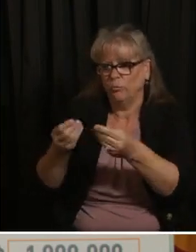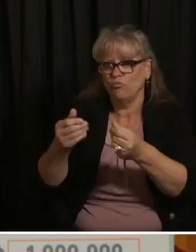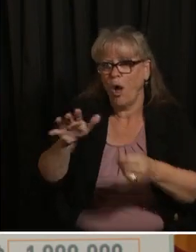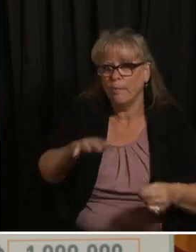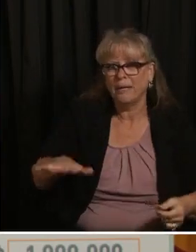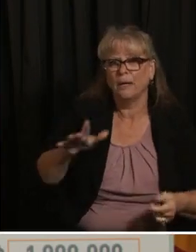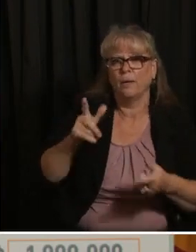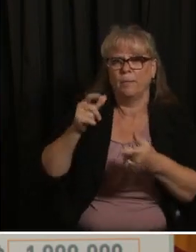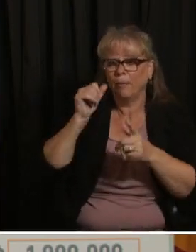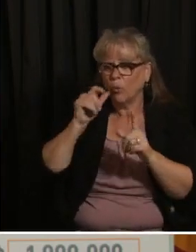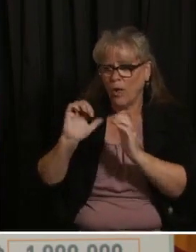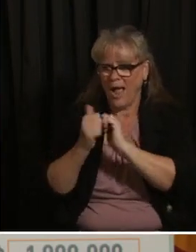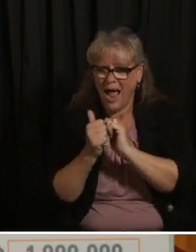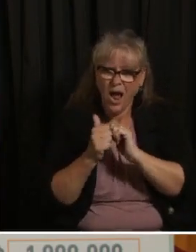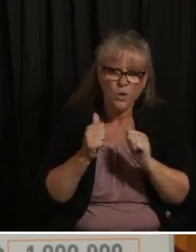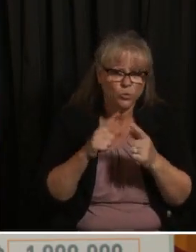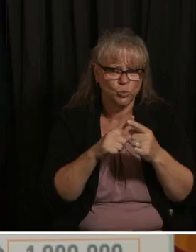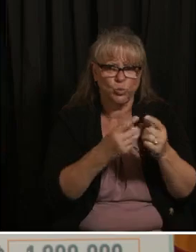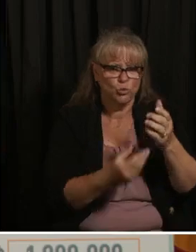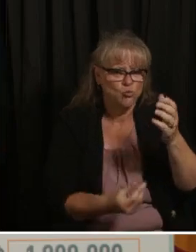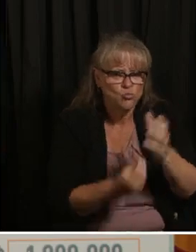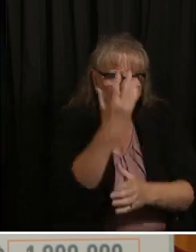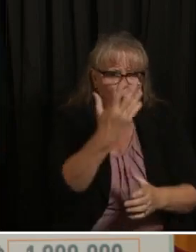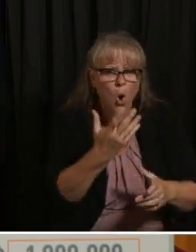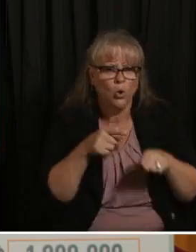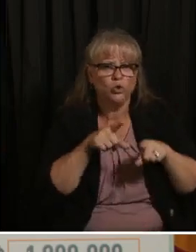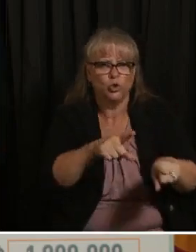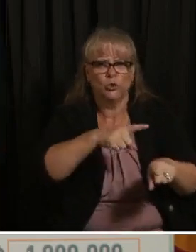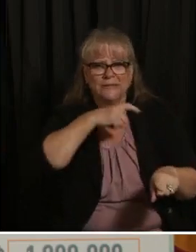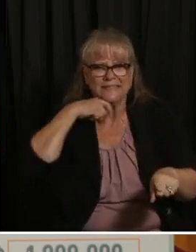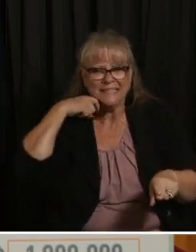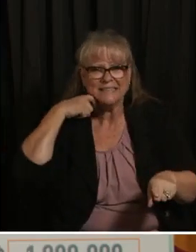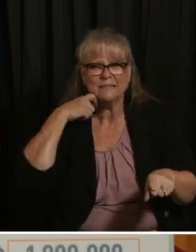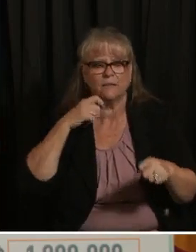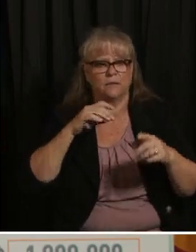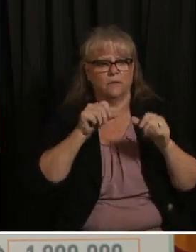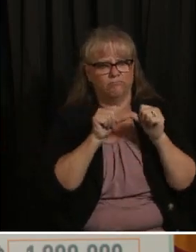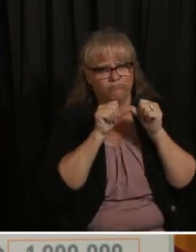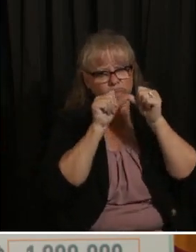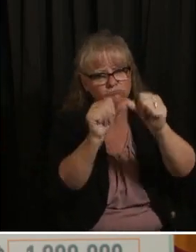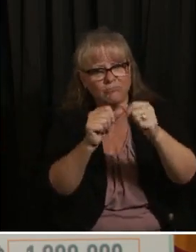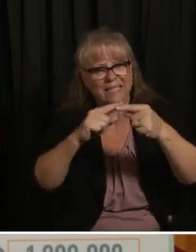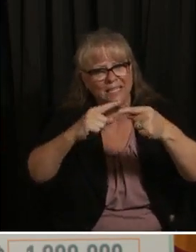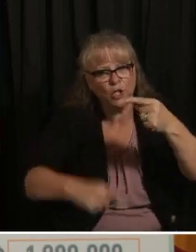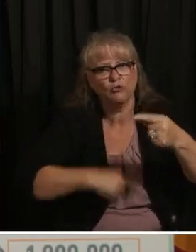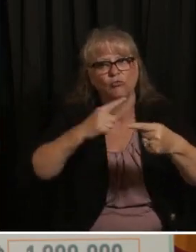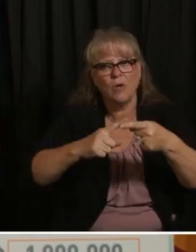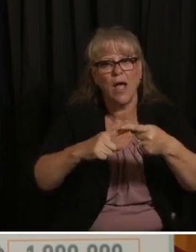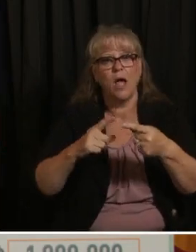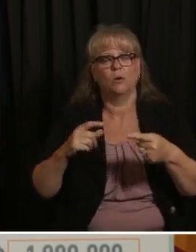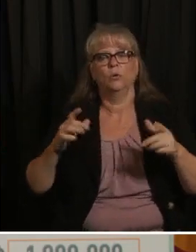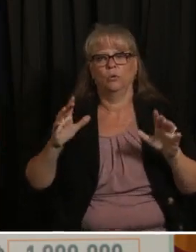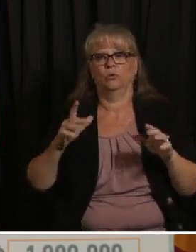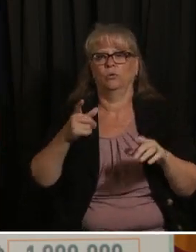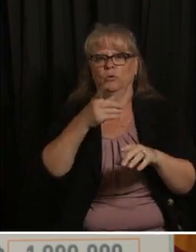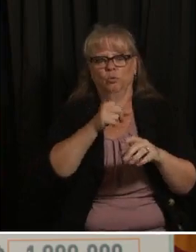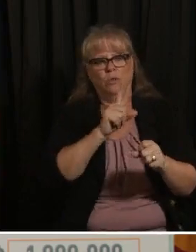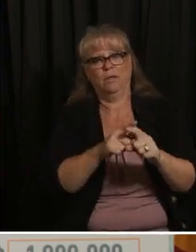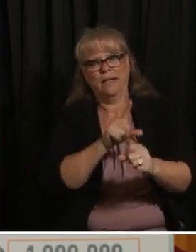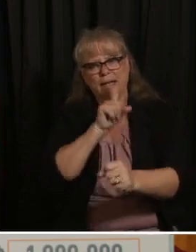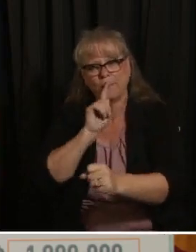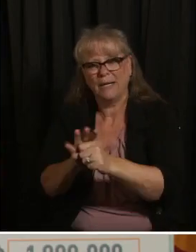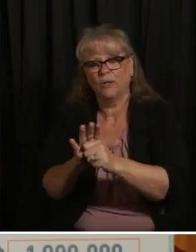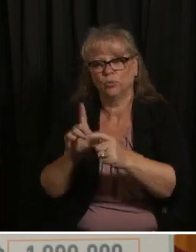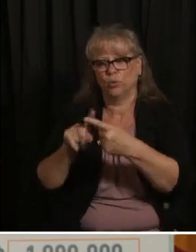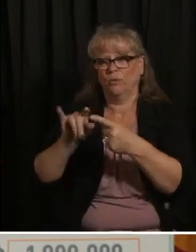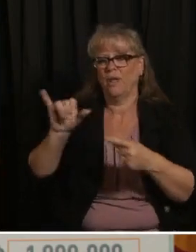you know and subsidize the farmers that are putting an effort into this and put training programs in for those